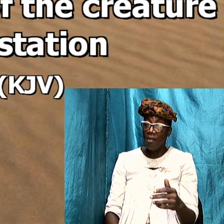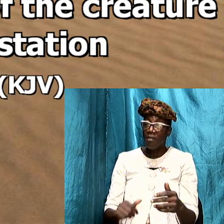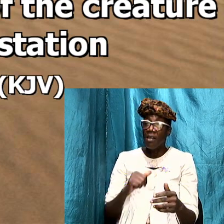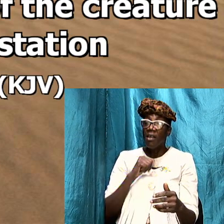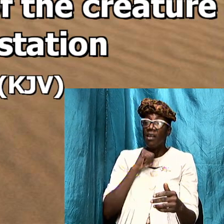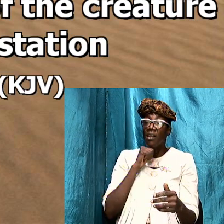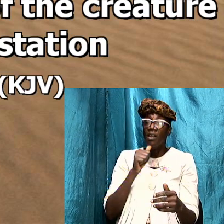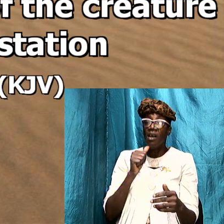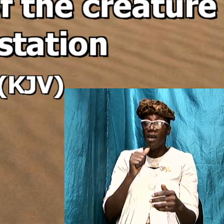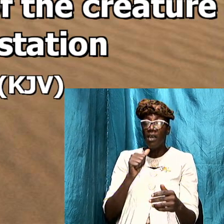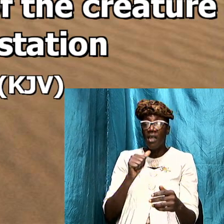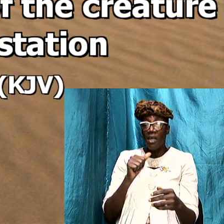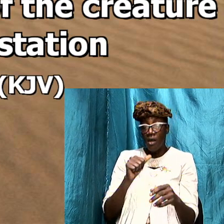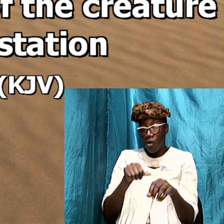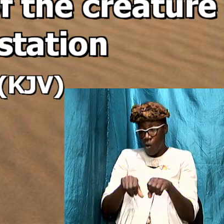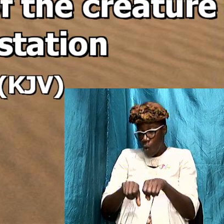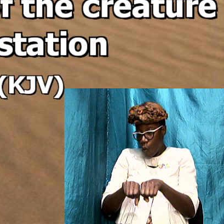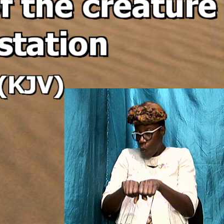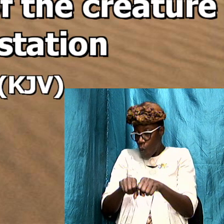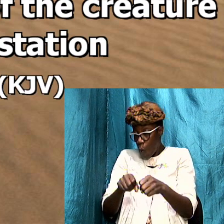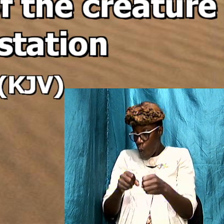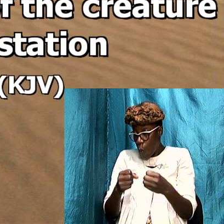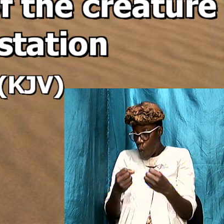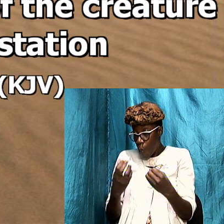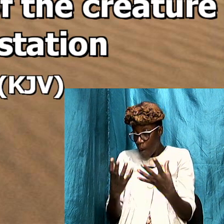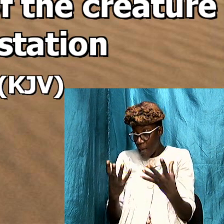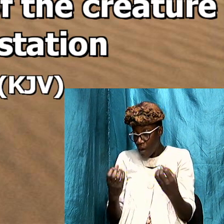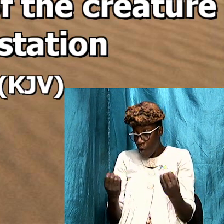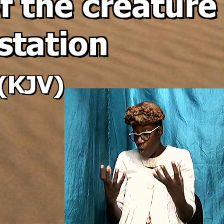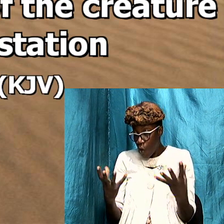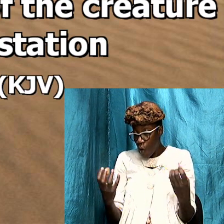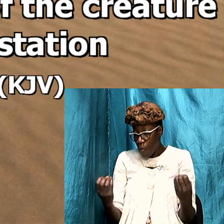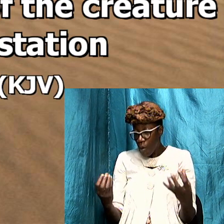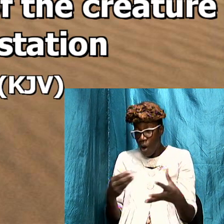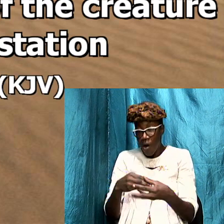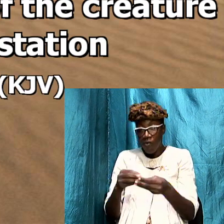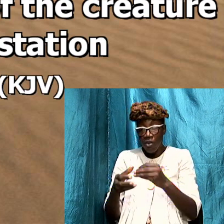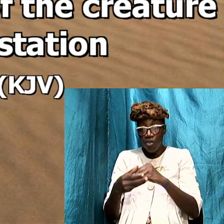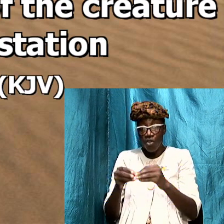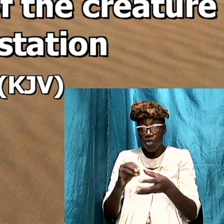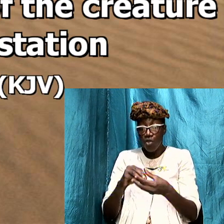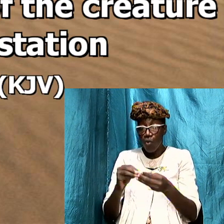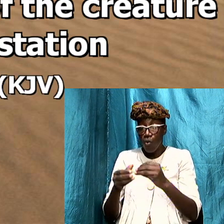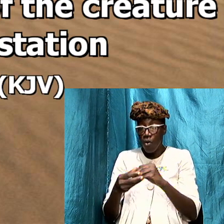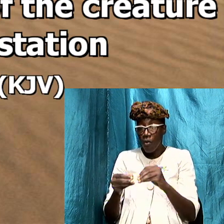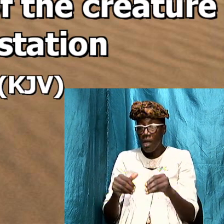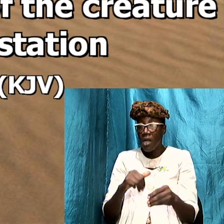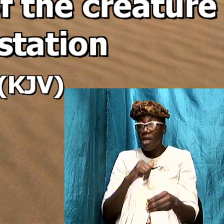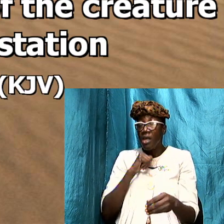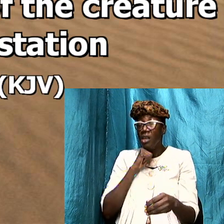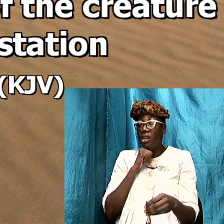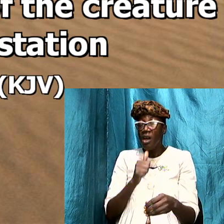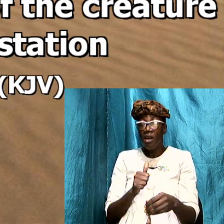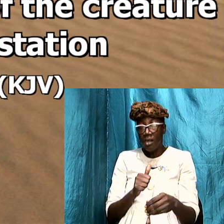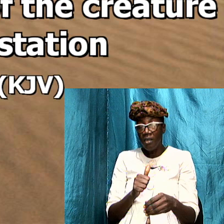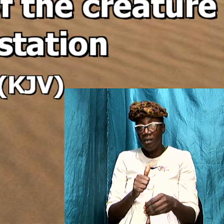the unfolding of a story that the apostle John is outlining it is not even